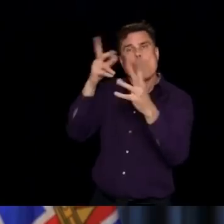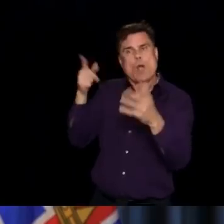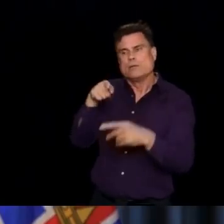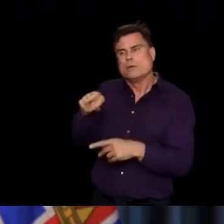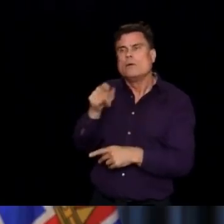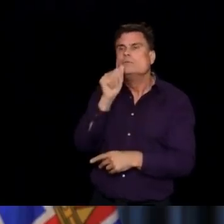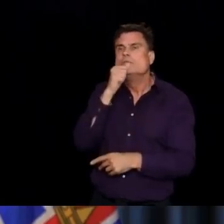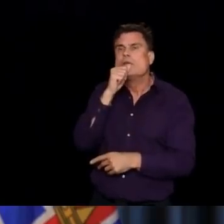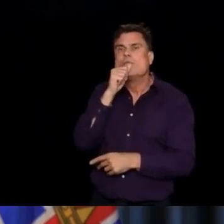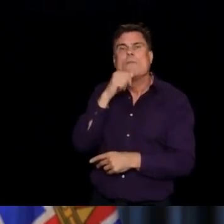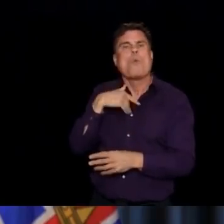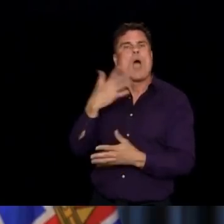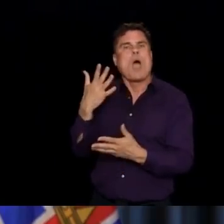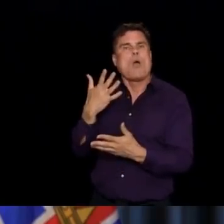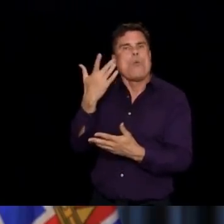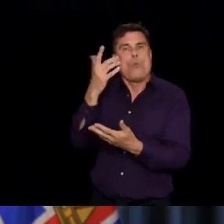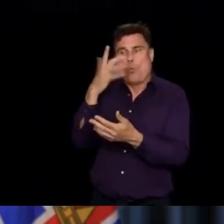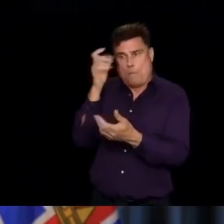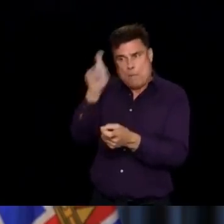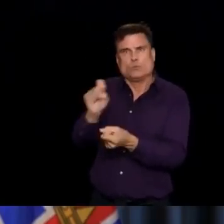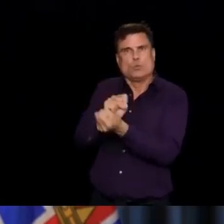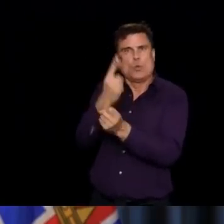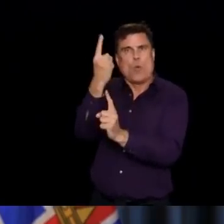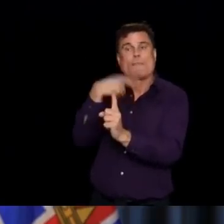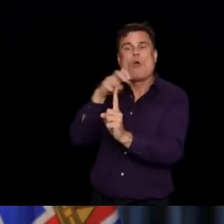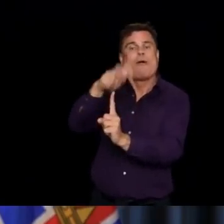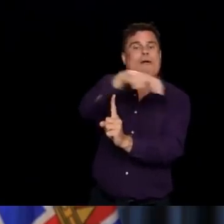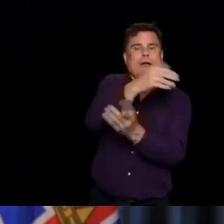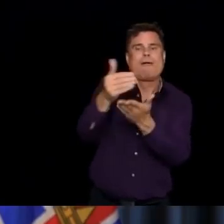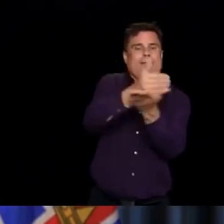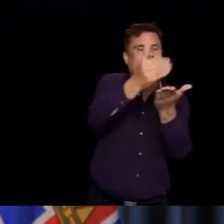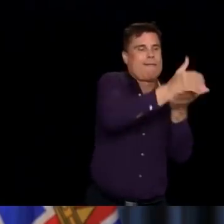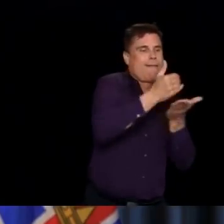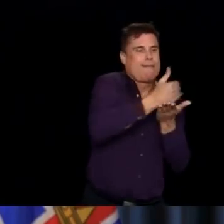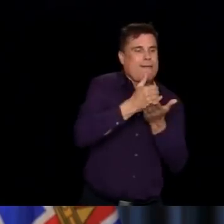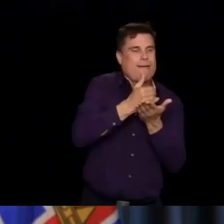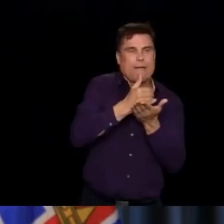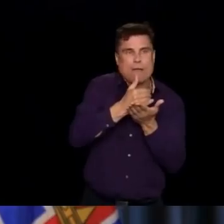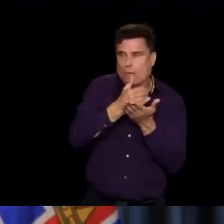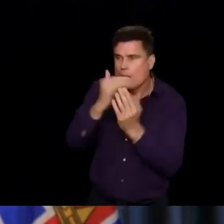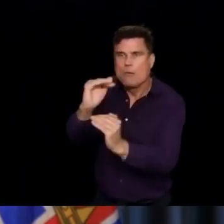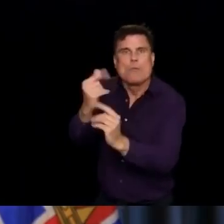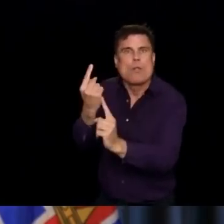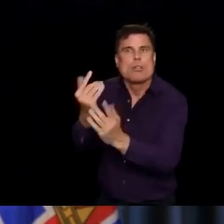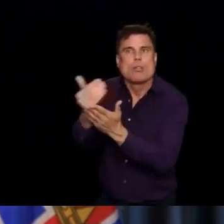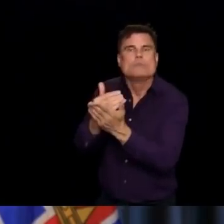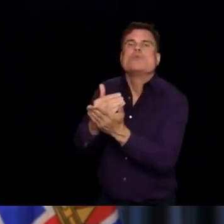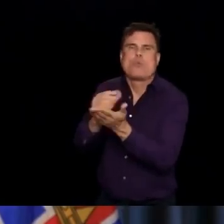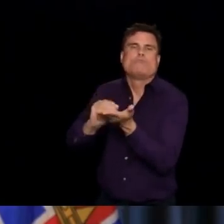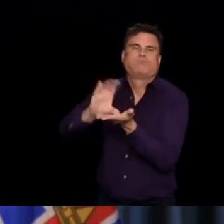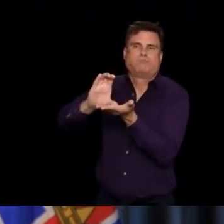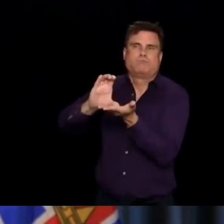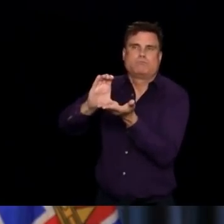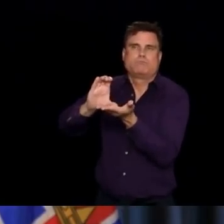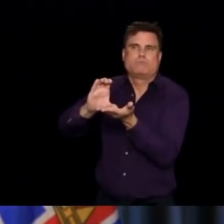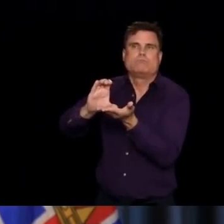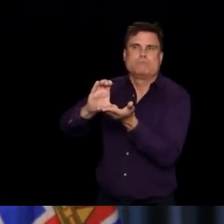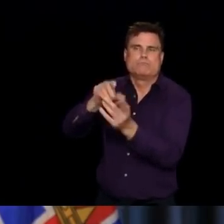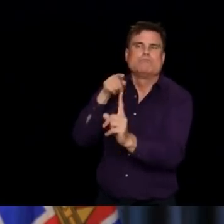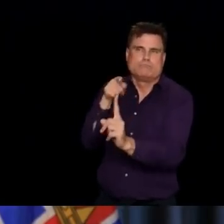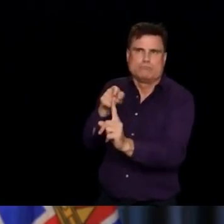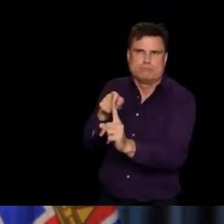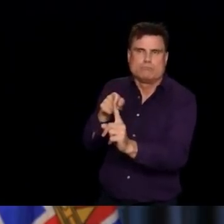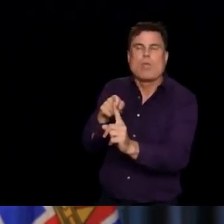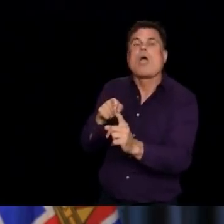issue of pandemic pay, which was, it is 16 weeks of pay in certain sectors. that, the only limitation